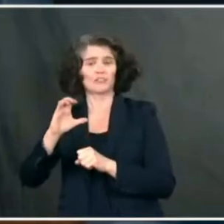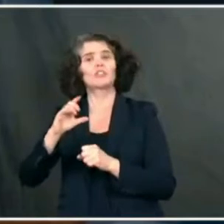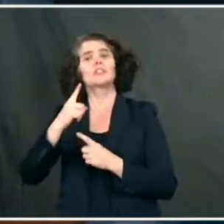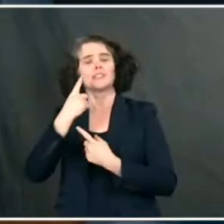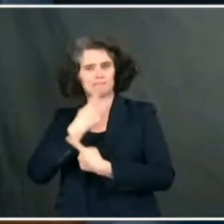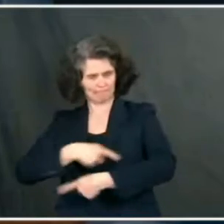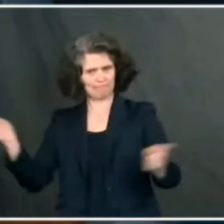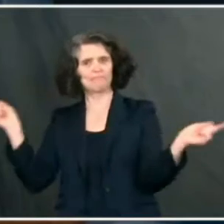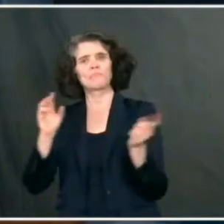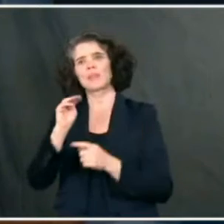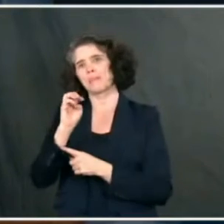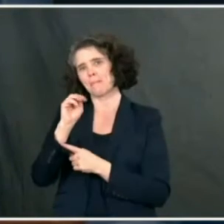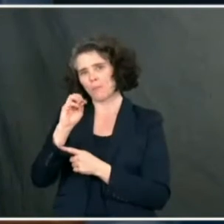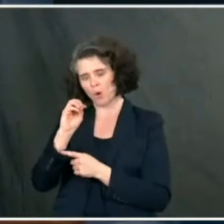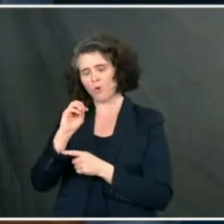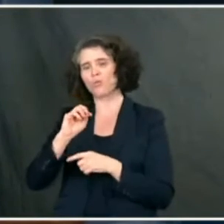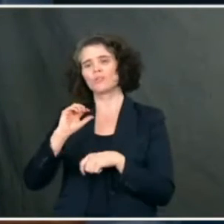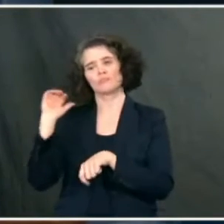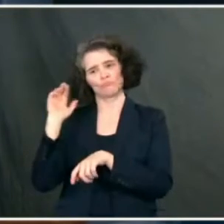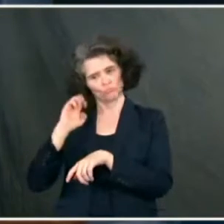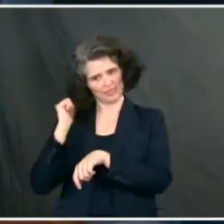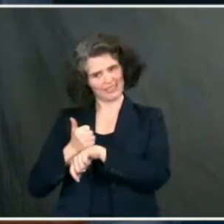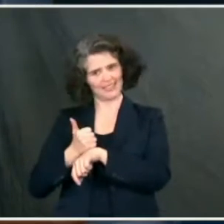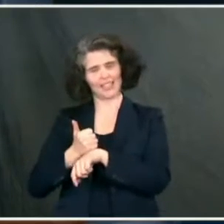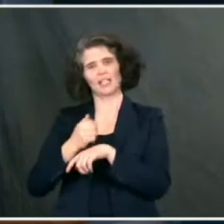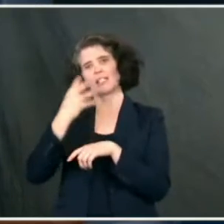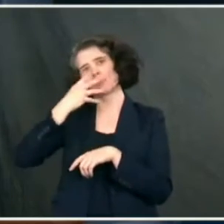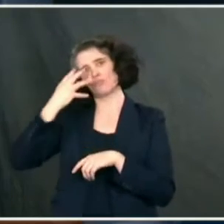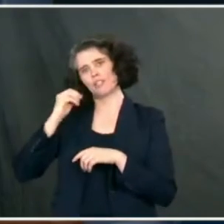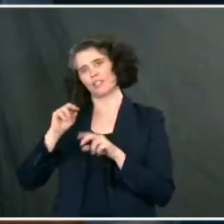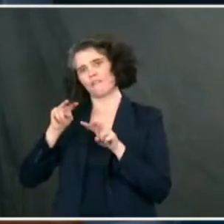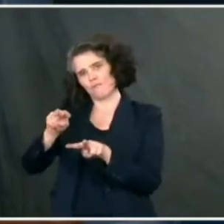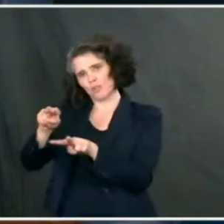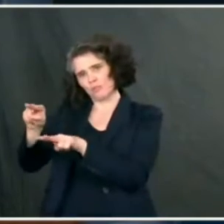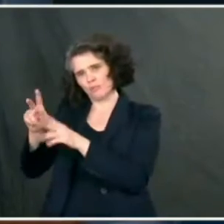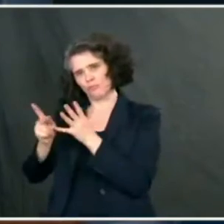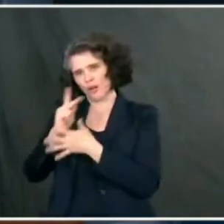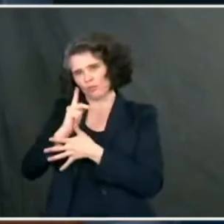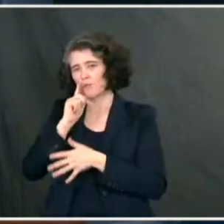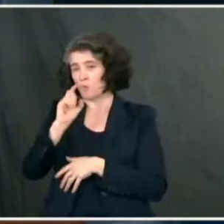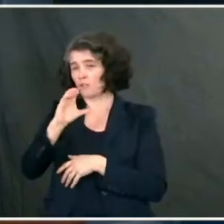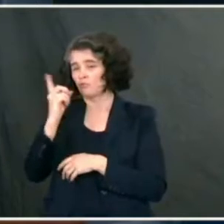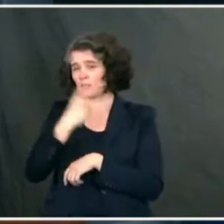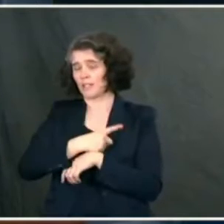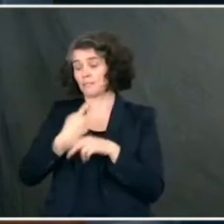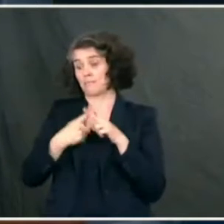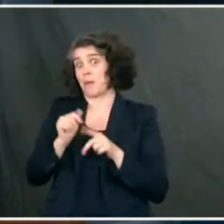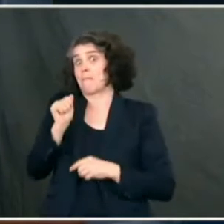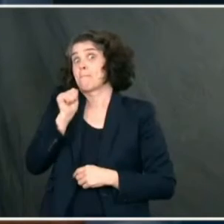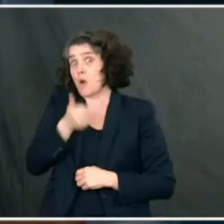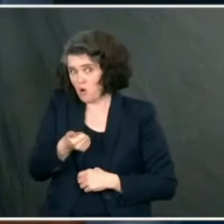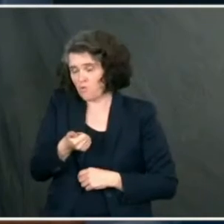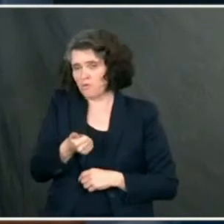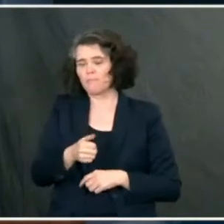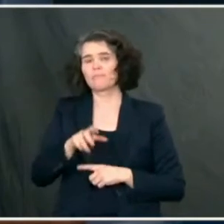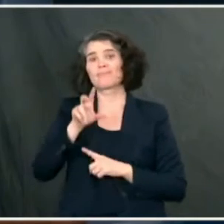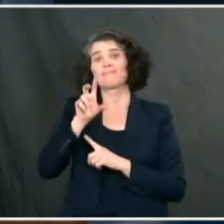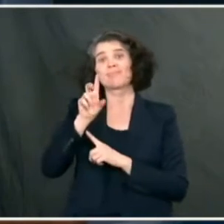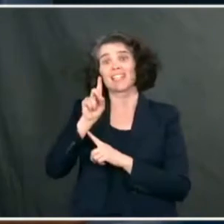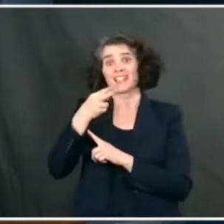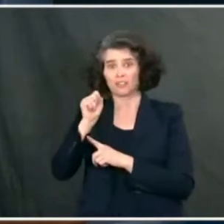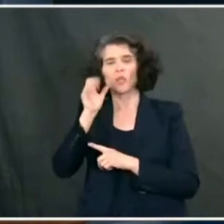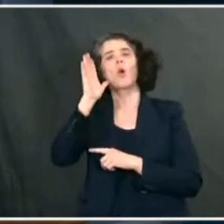review and reset immigration enforcement priorities. For 100 days, beginning tomorrow, the Department of Homeland Security will pause